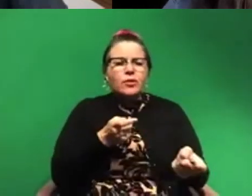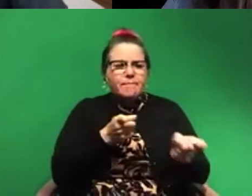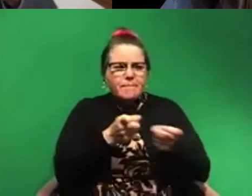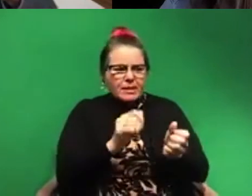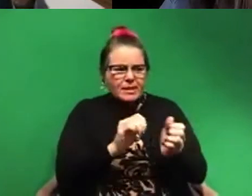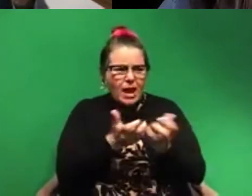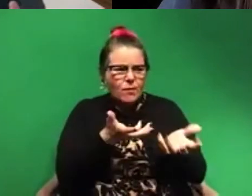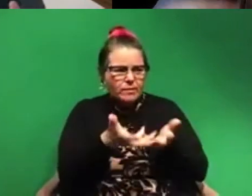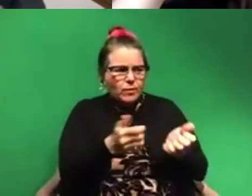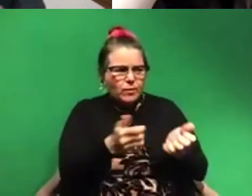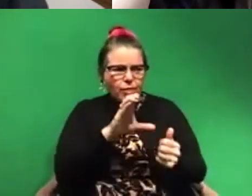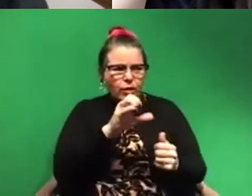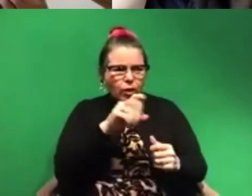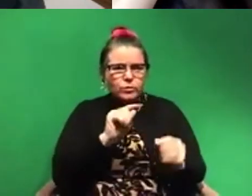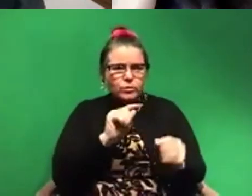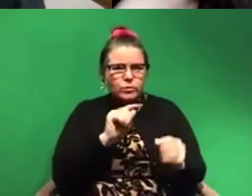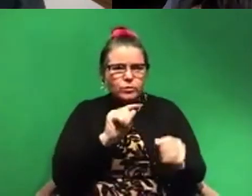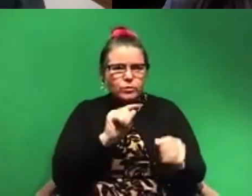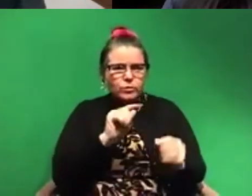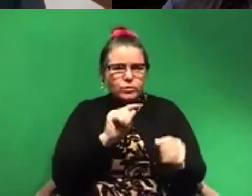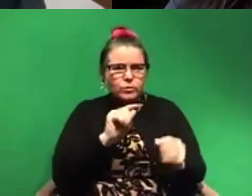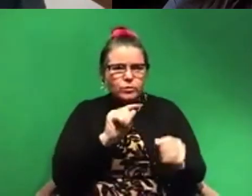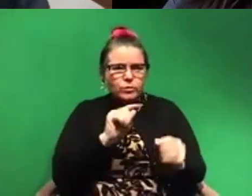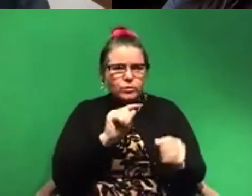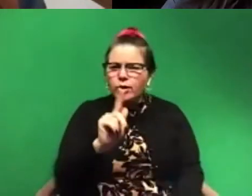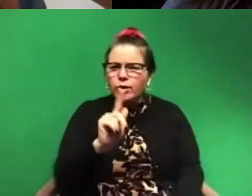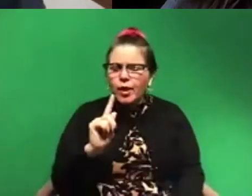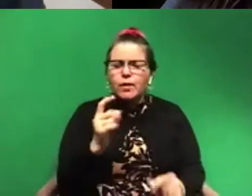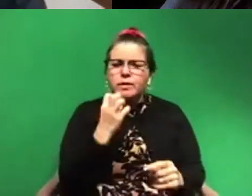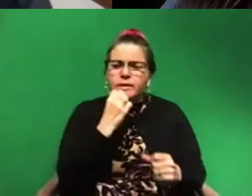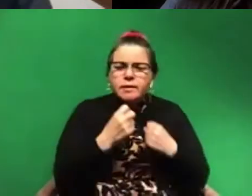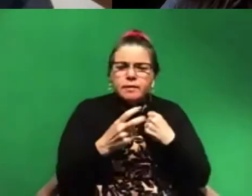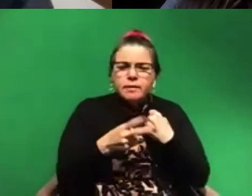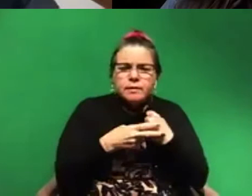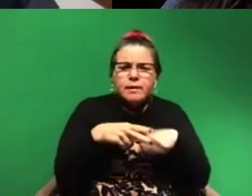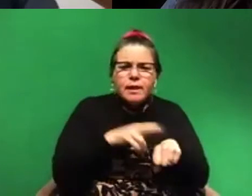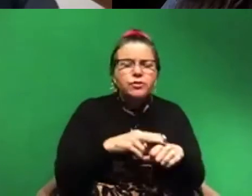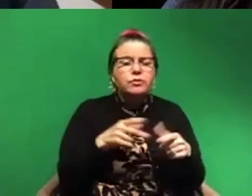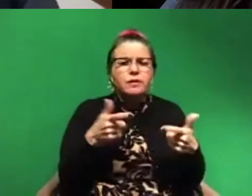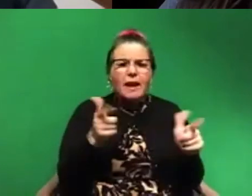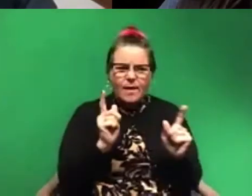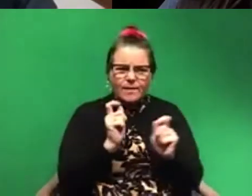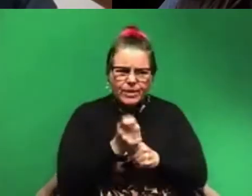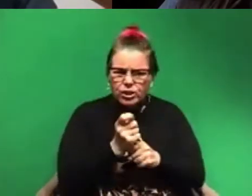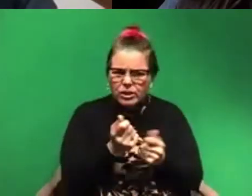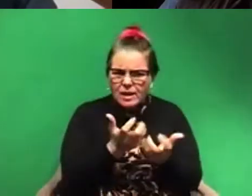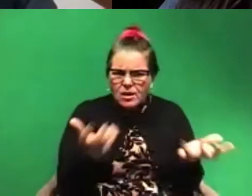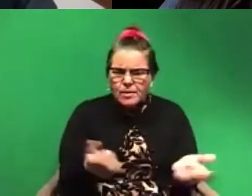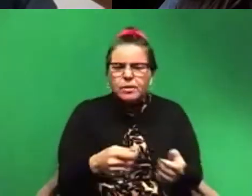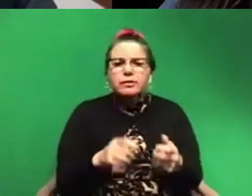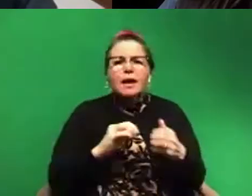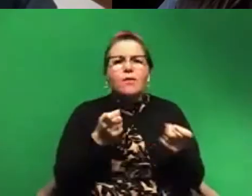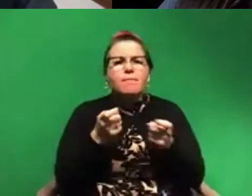Where do we put preserves? How much fishing should we allow? How do we manage our interaction with the coastline? To do that,